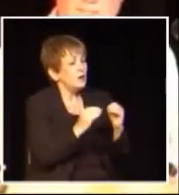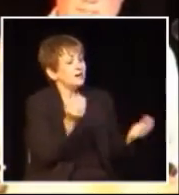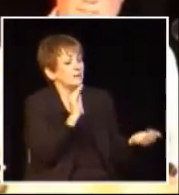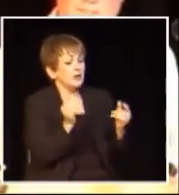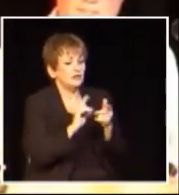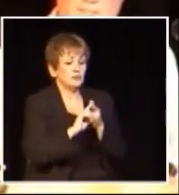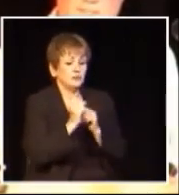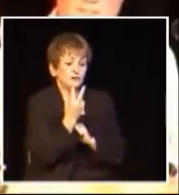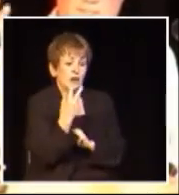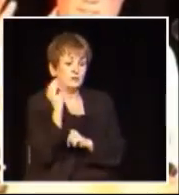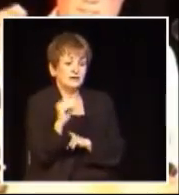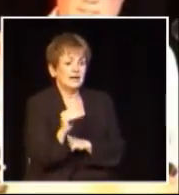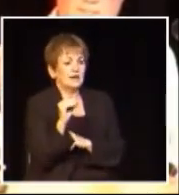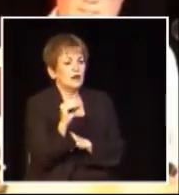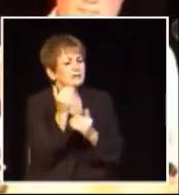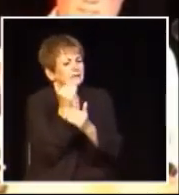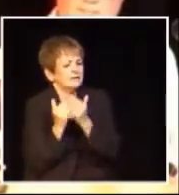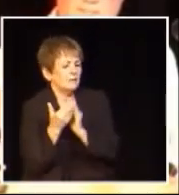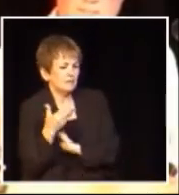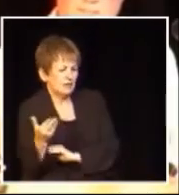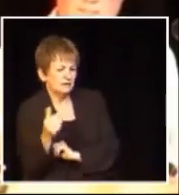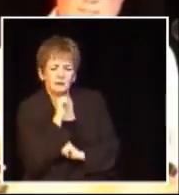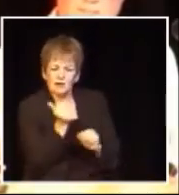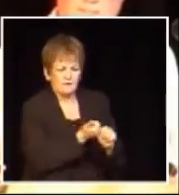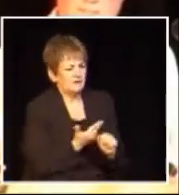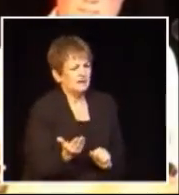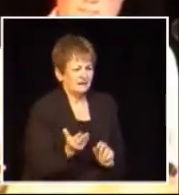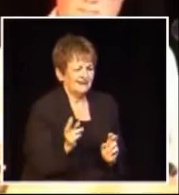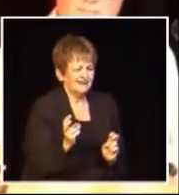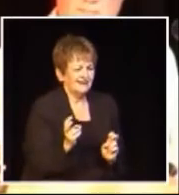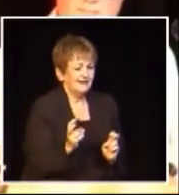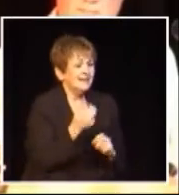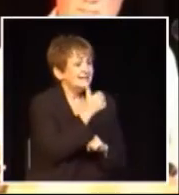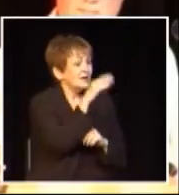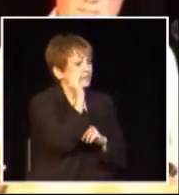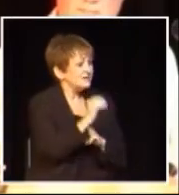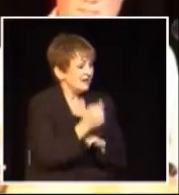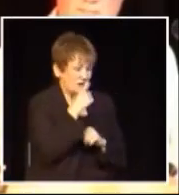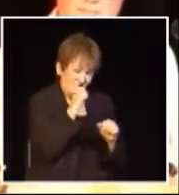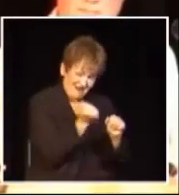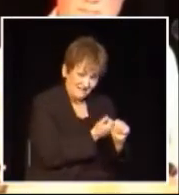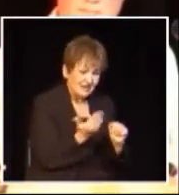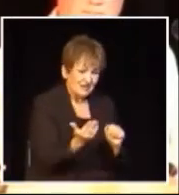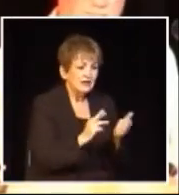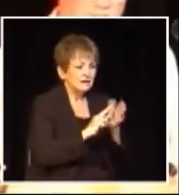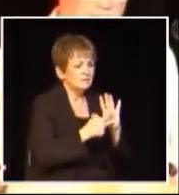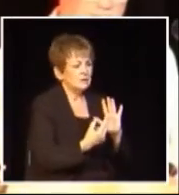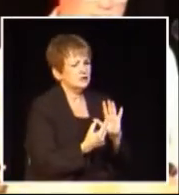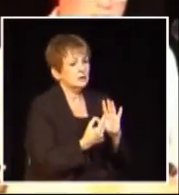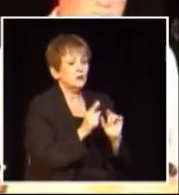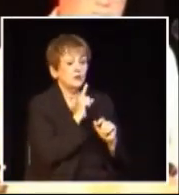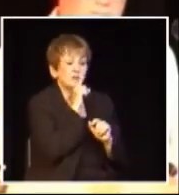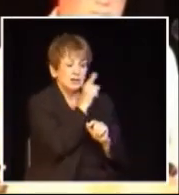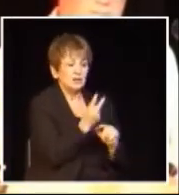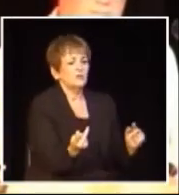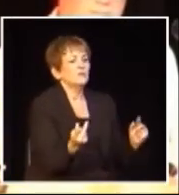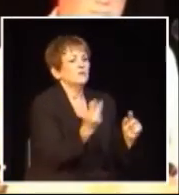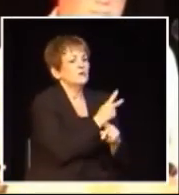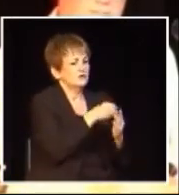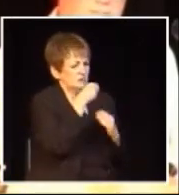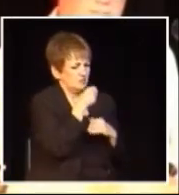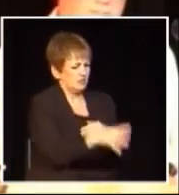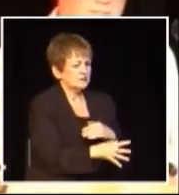more than 12% on a limited number of items so again we're getting stories